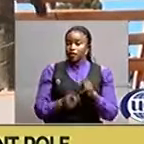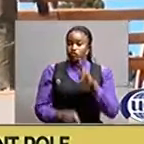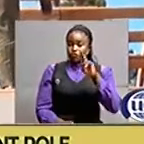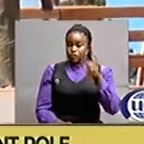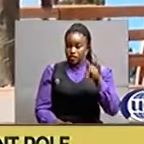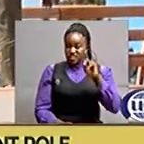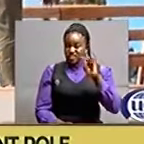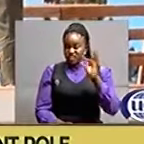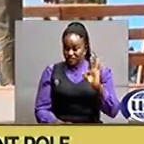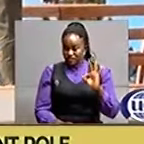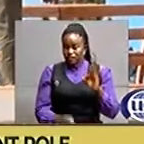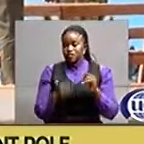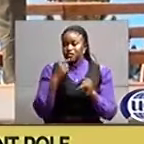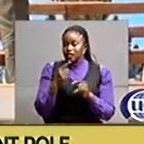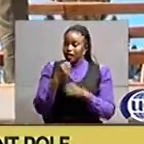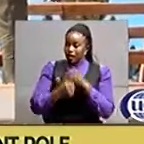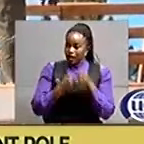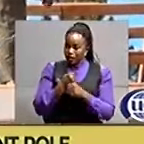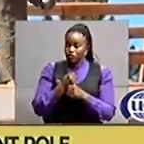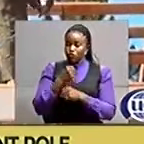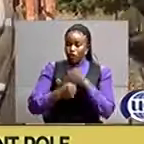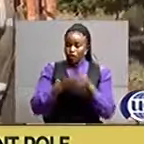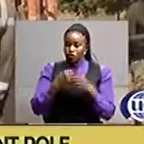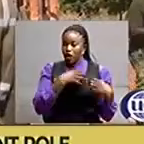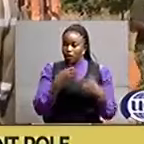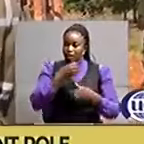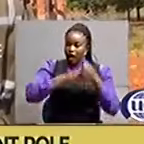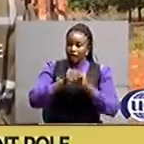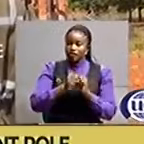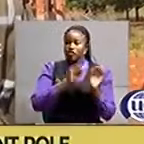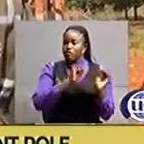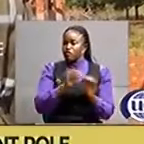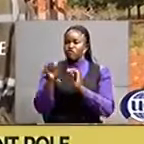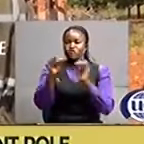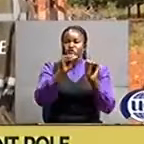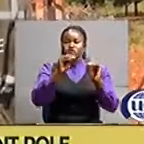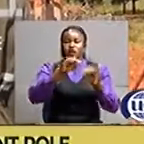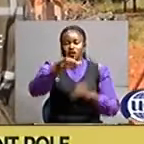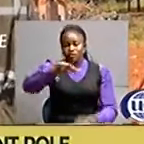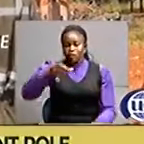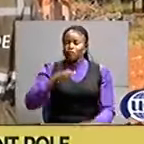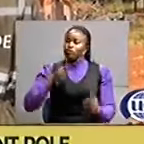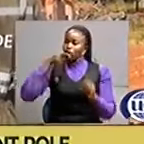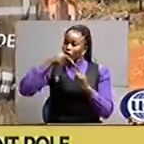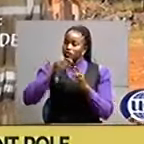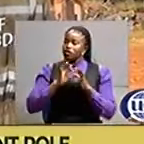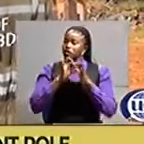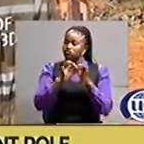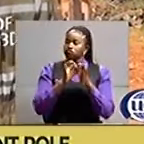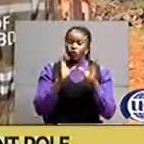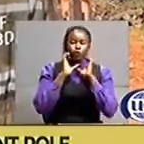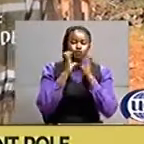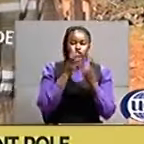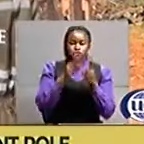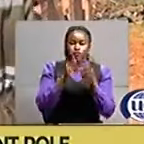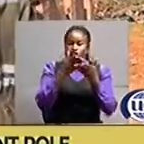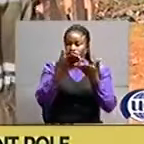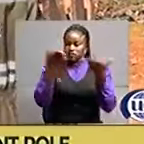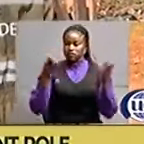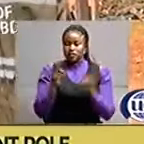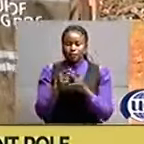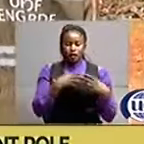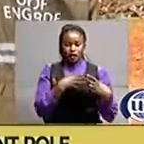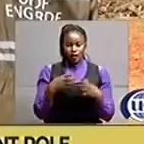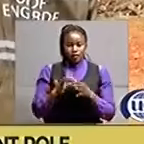annual and rotational civil major activities are aimed at strengthening the strategic relationship between the communities and the force